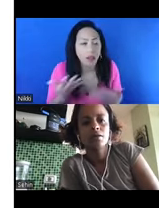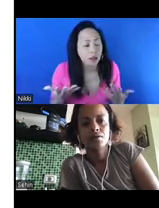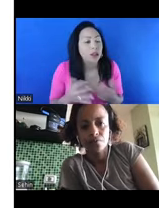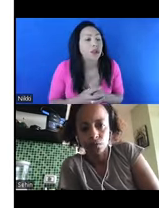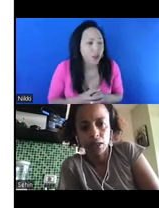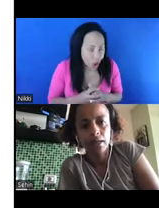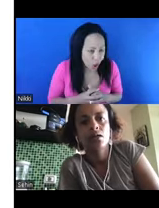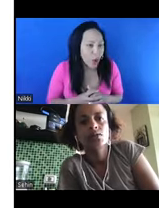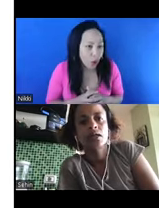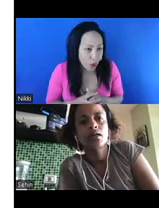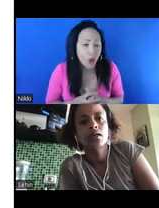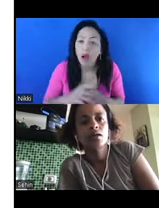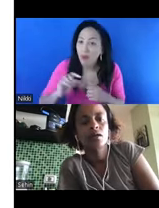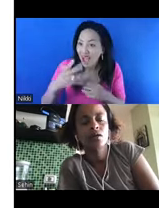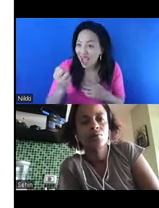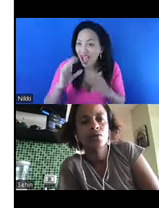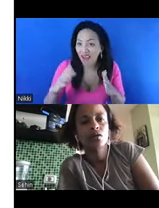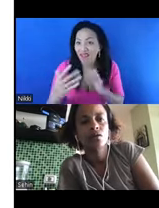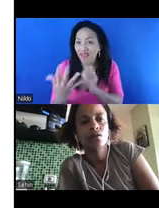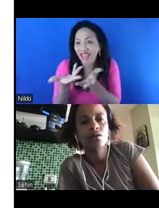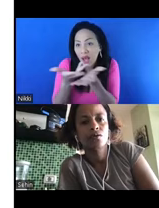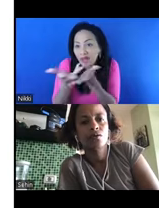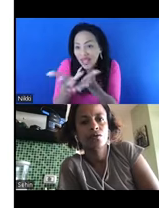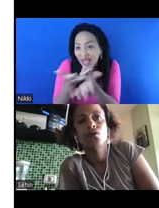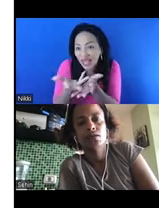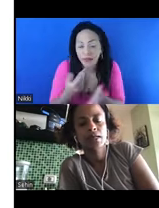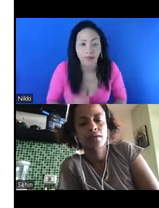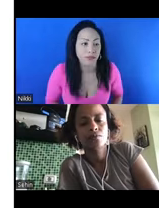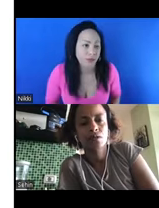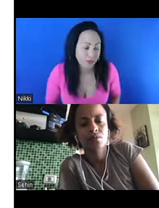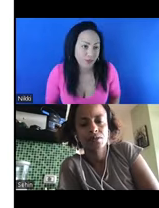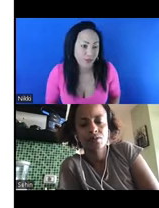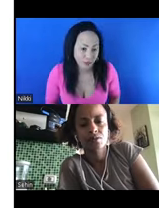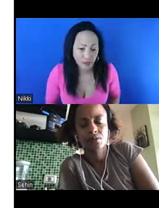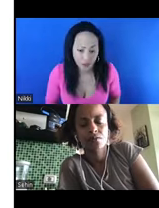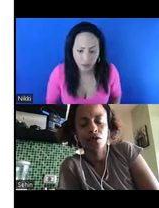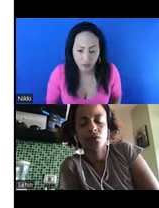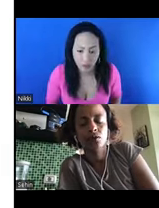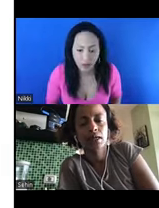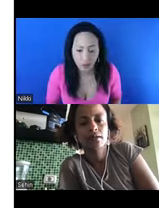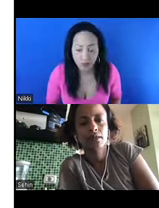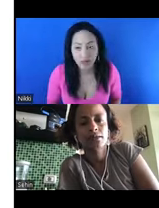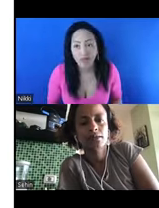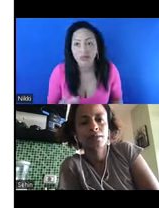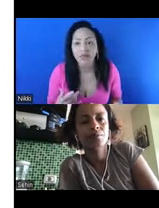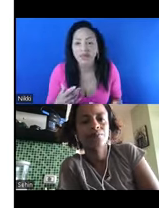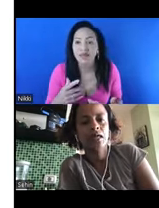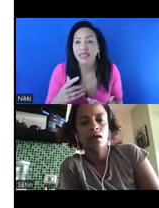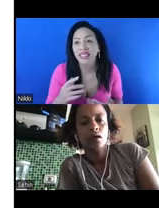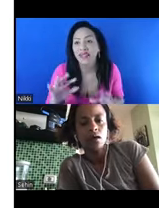and frontline counseling on the hotline. It's a free hotline that